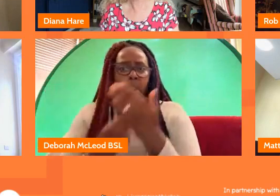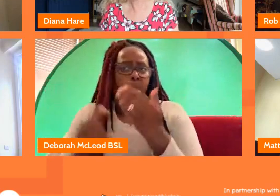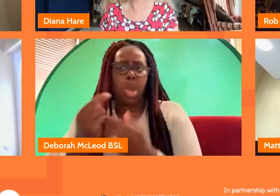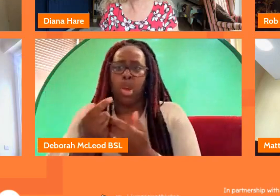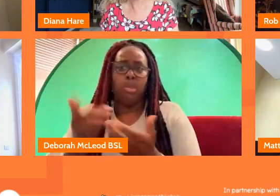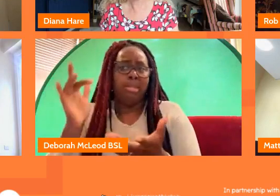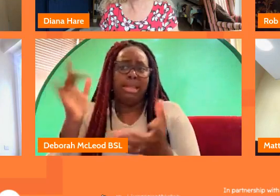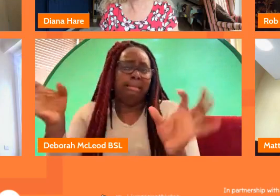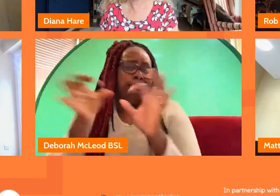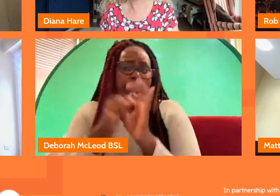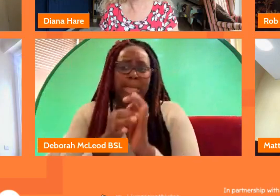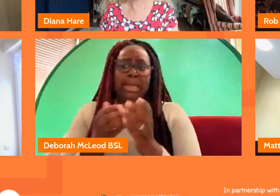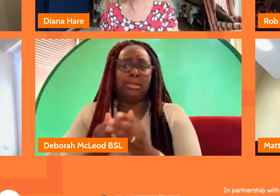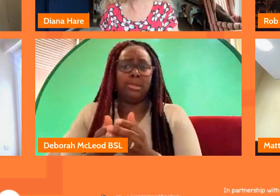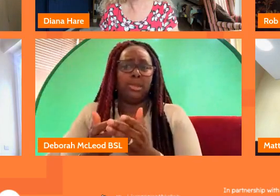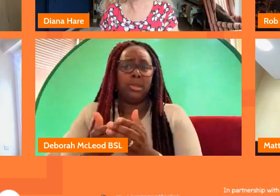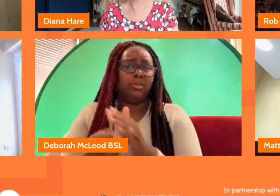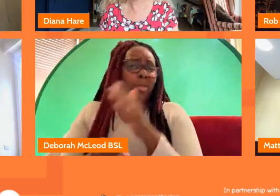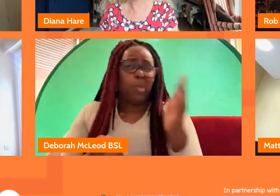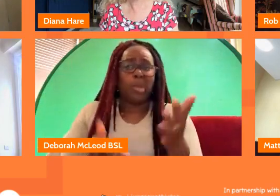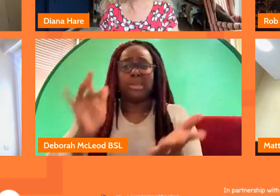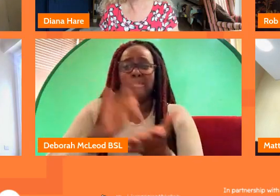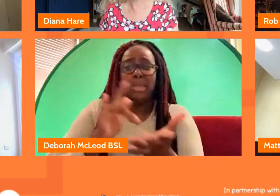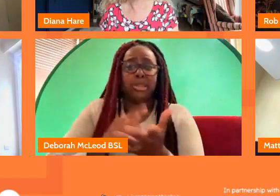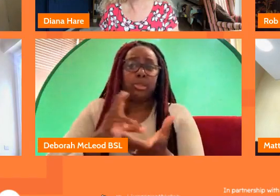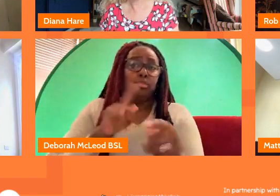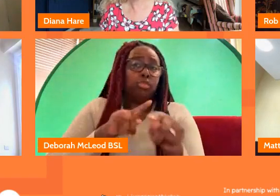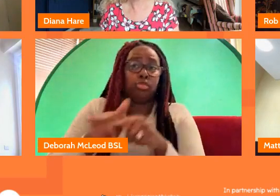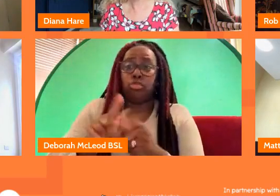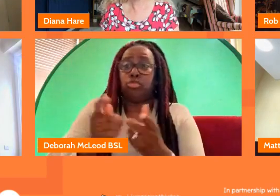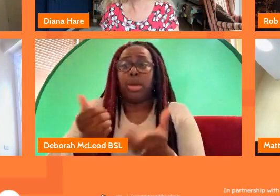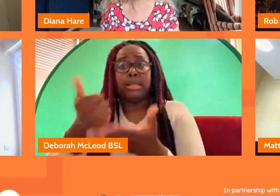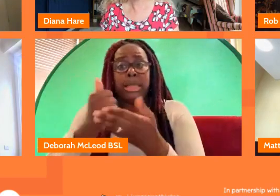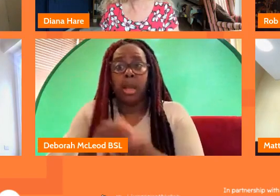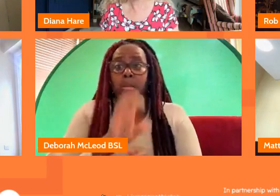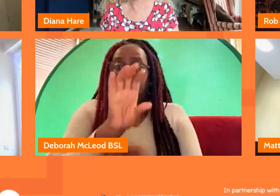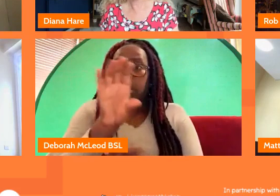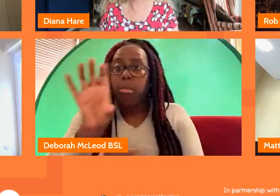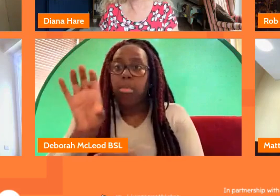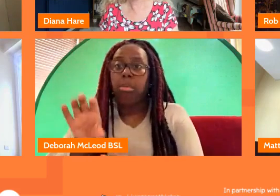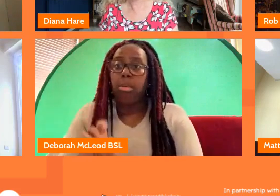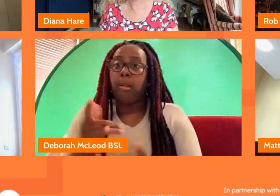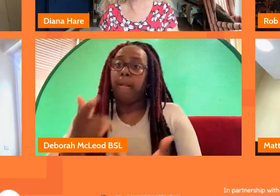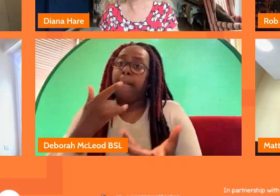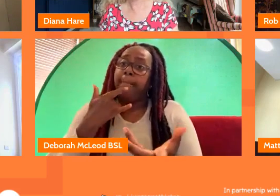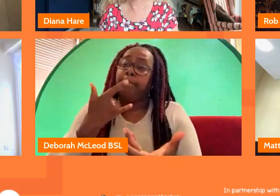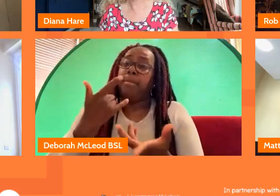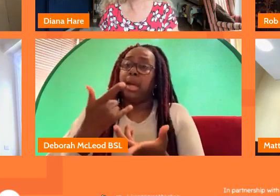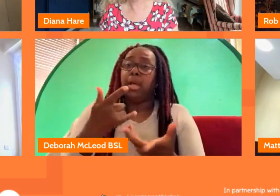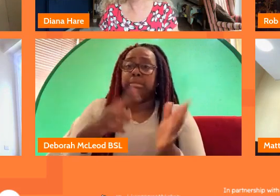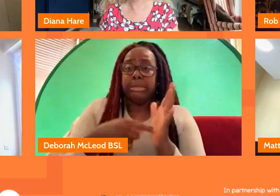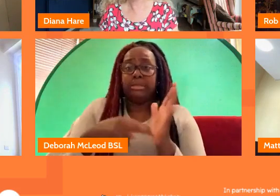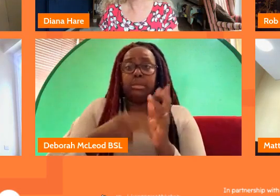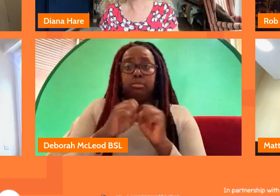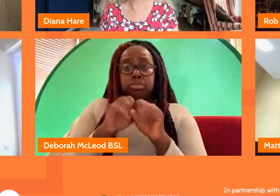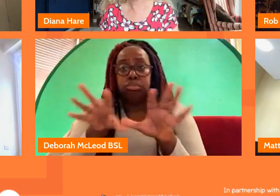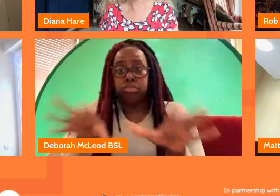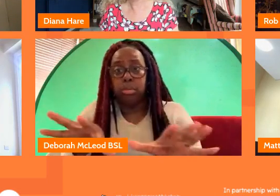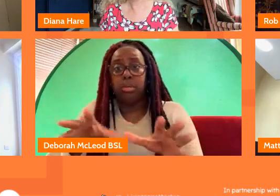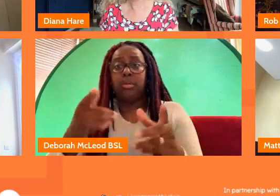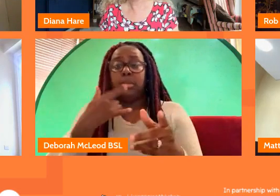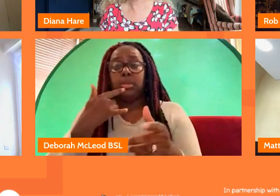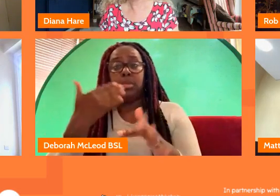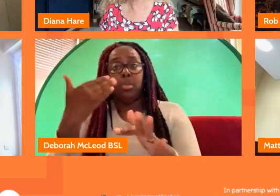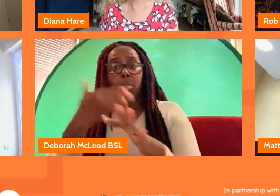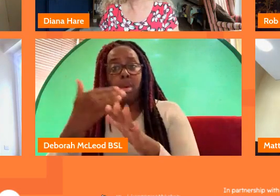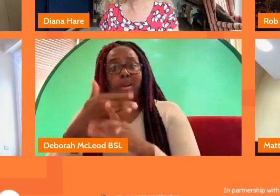know we try and do as much as we can where we can obviously as i said our broadcast requirements are to come first but we do a lot off screen and